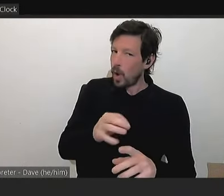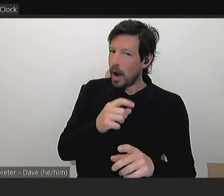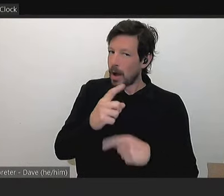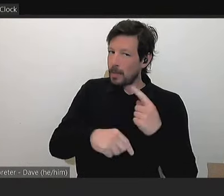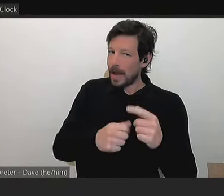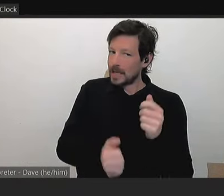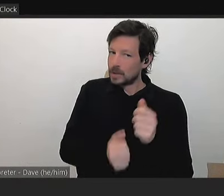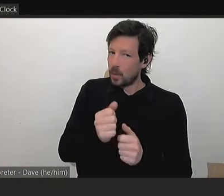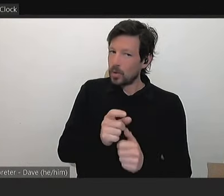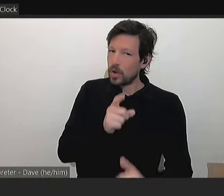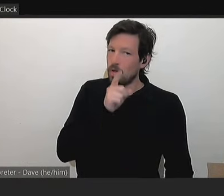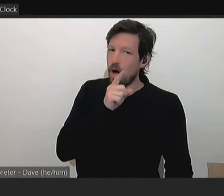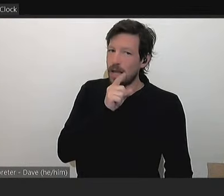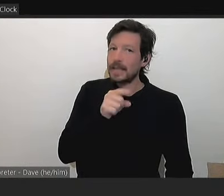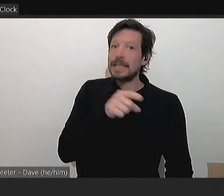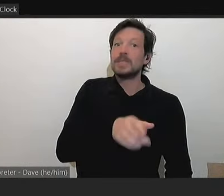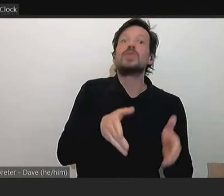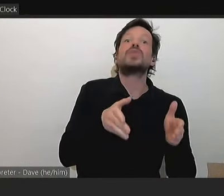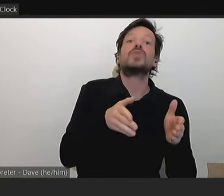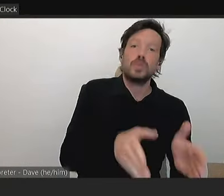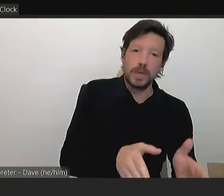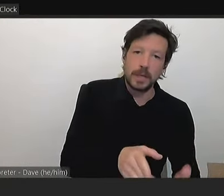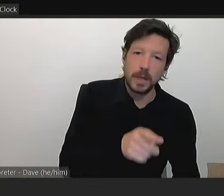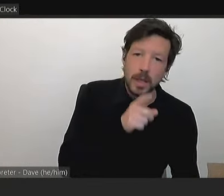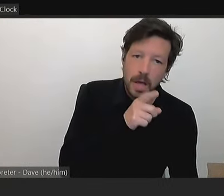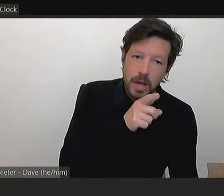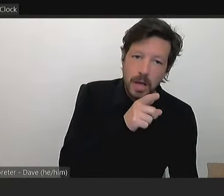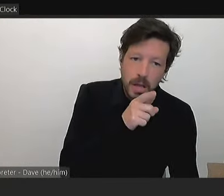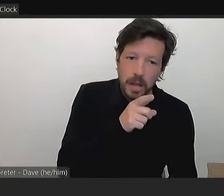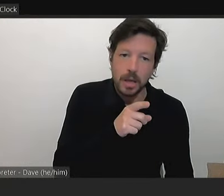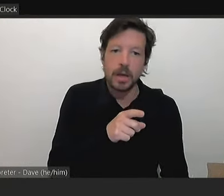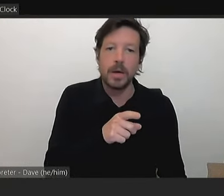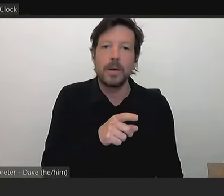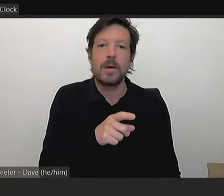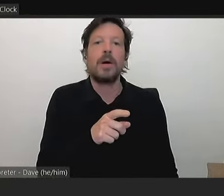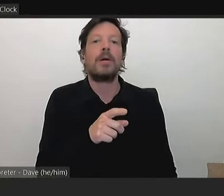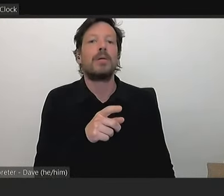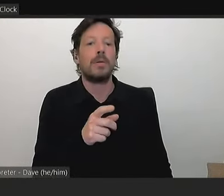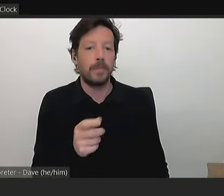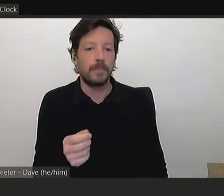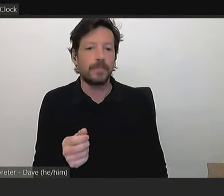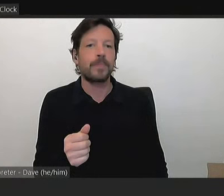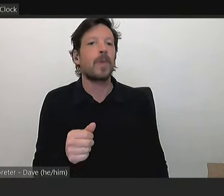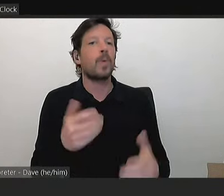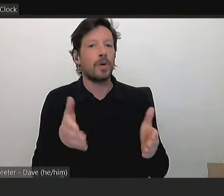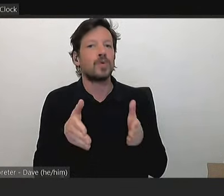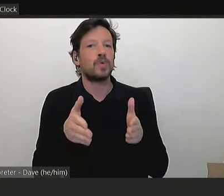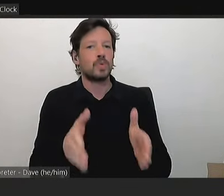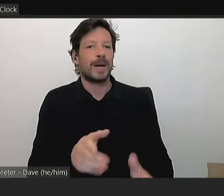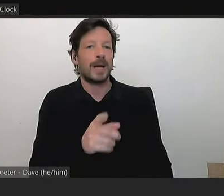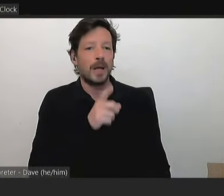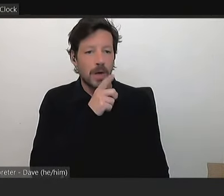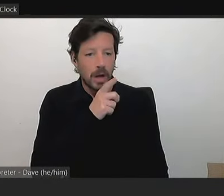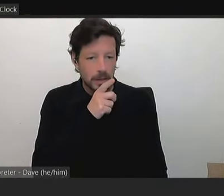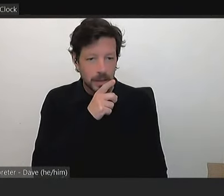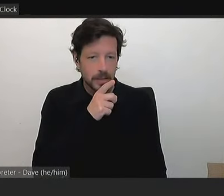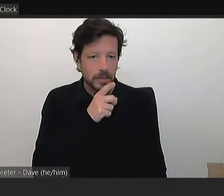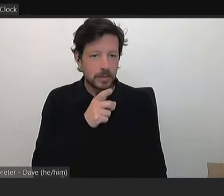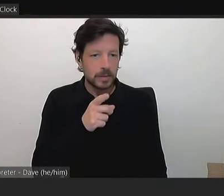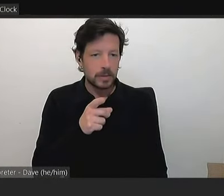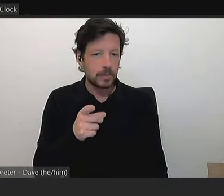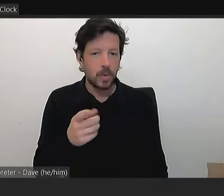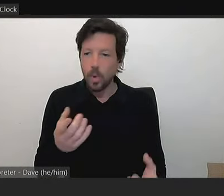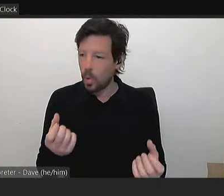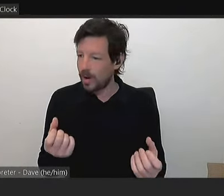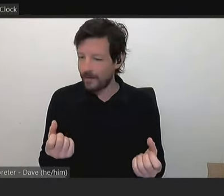street lighting. Sure. So this is street lighting that we do not have money